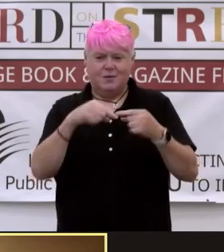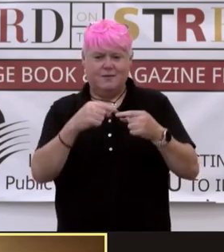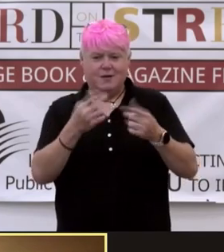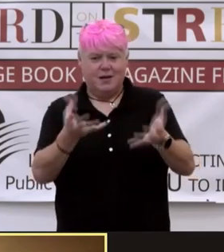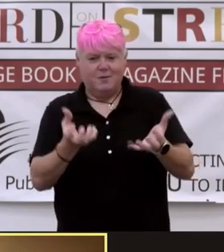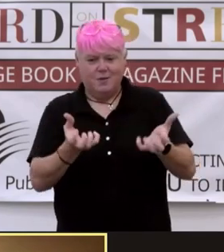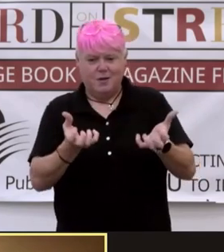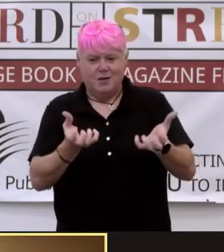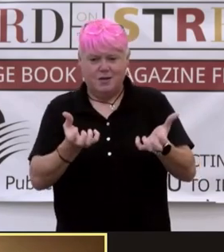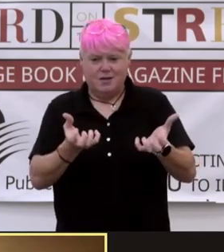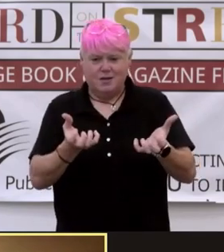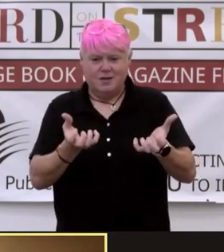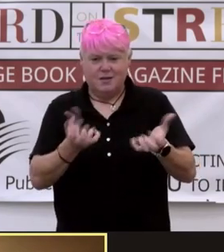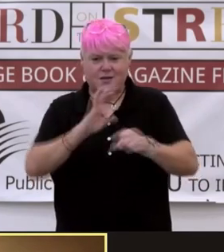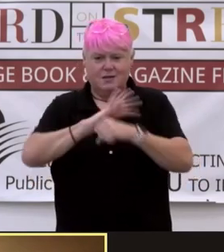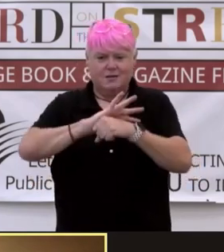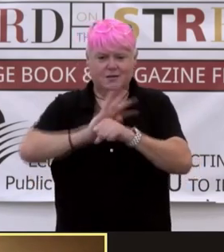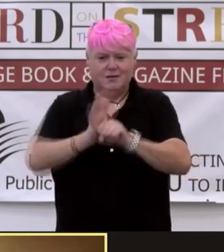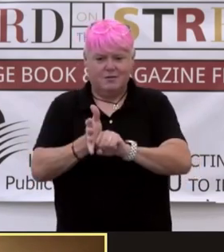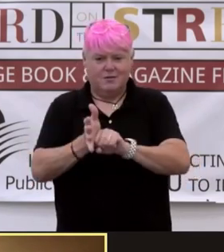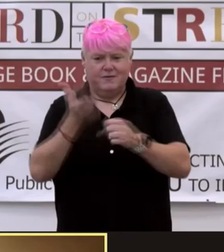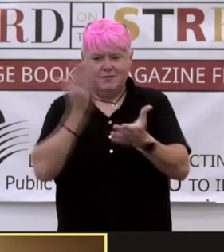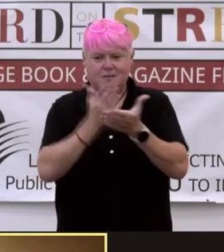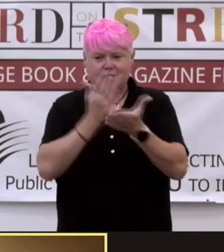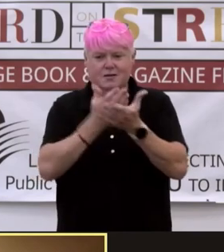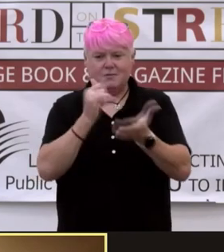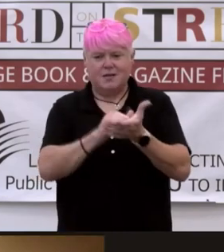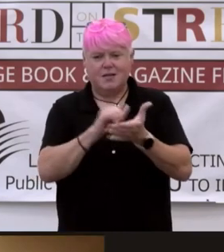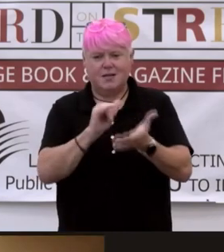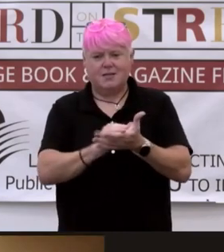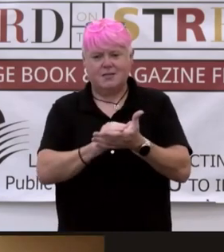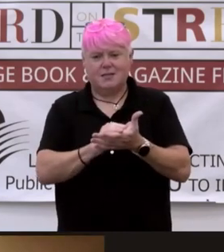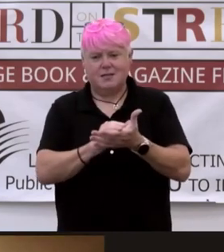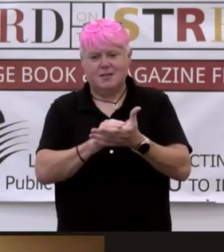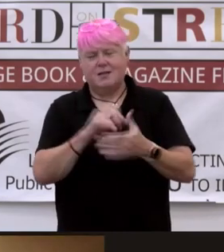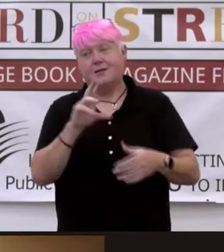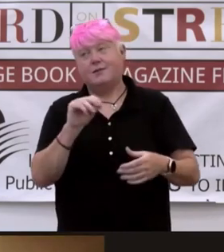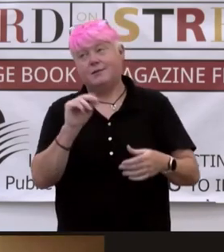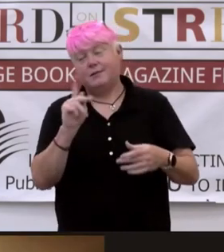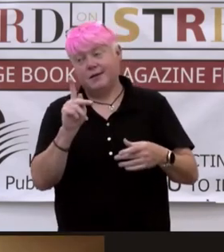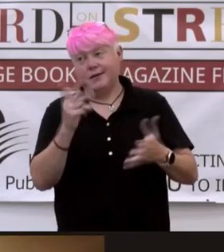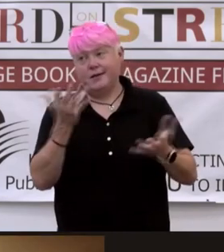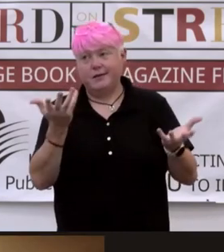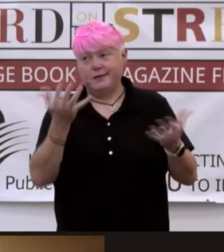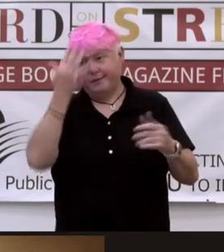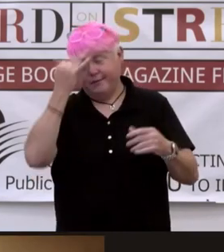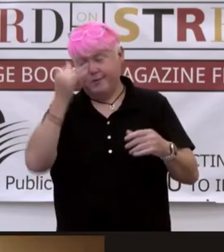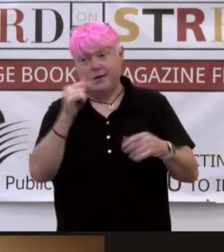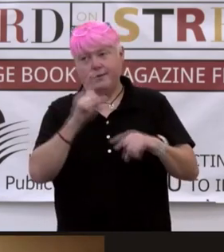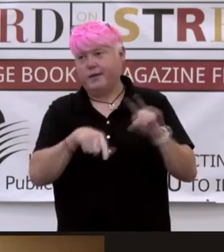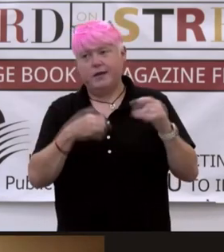out that, you coronavirus has put a stop to that. And I was like, okay, this is why we can't have any good things.